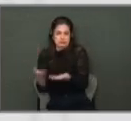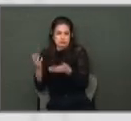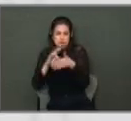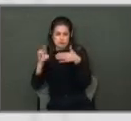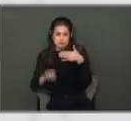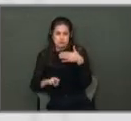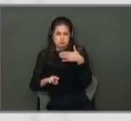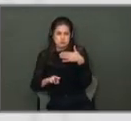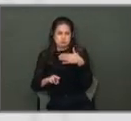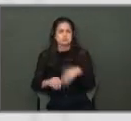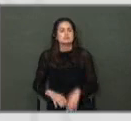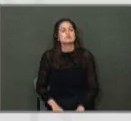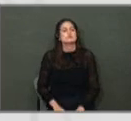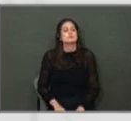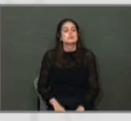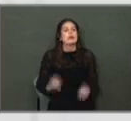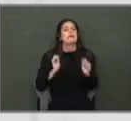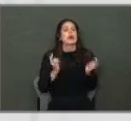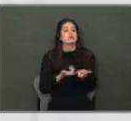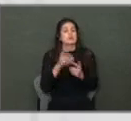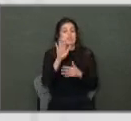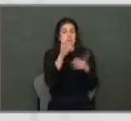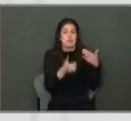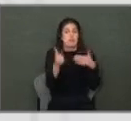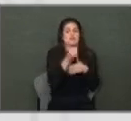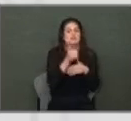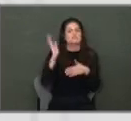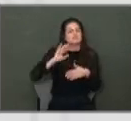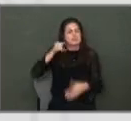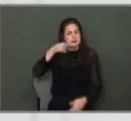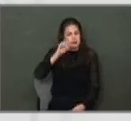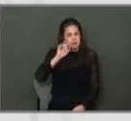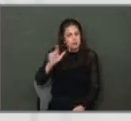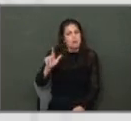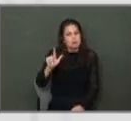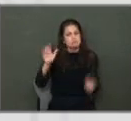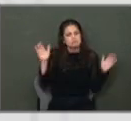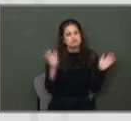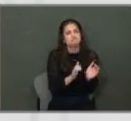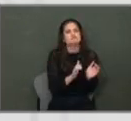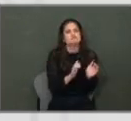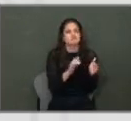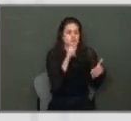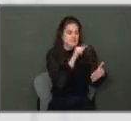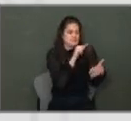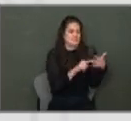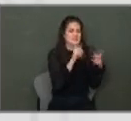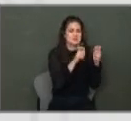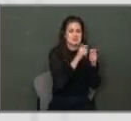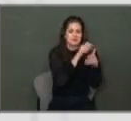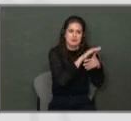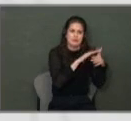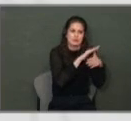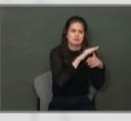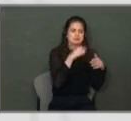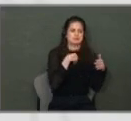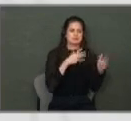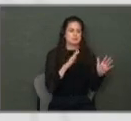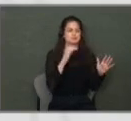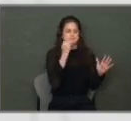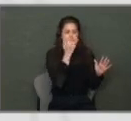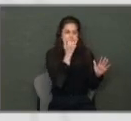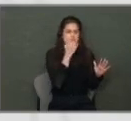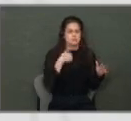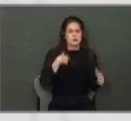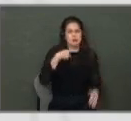The council's priorities when they met in April were those five areas. I'm sorry, they were